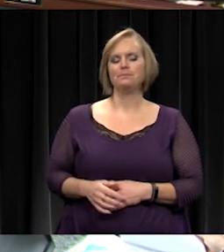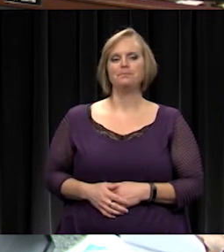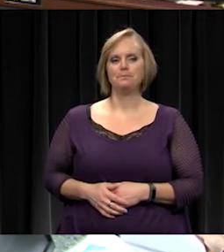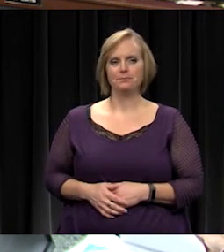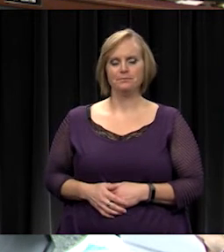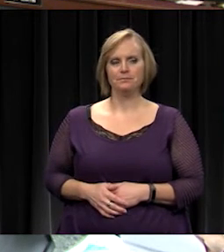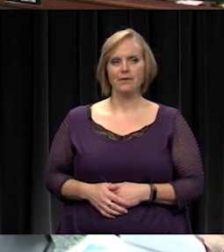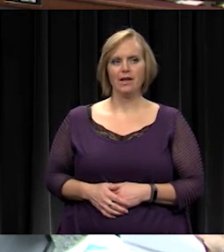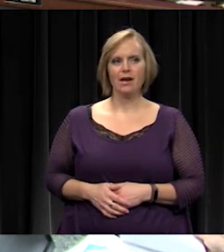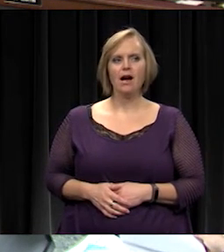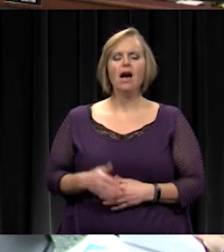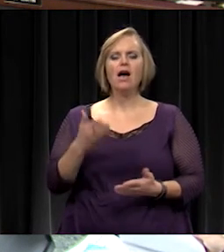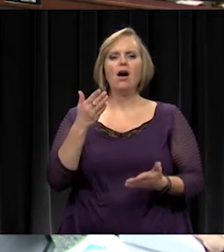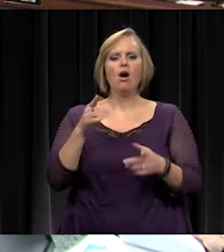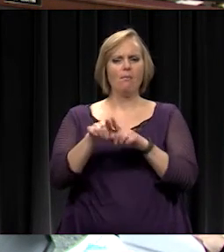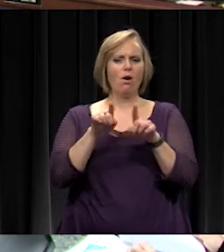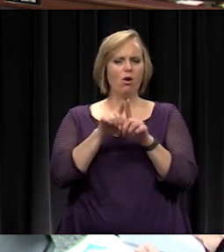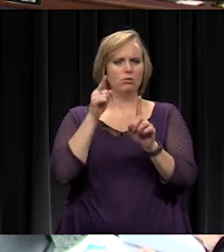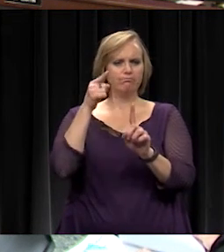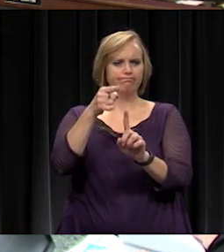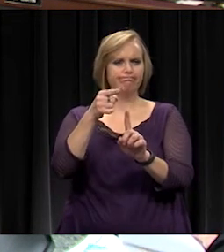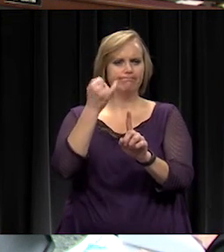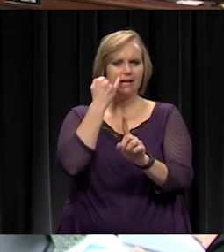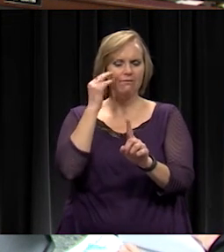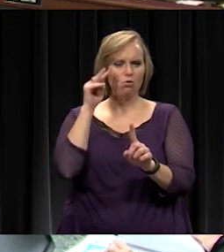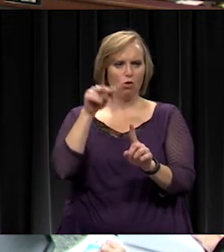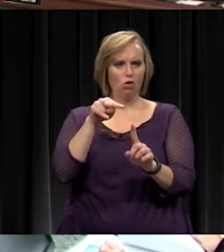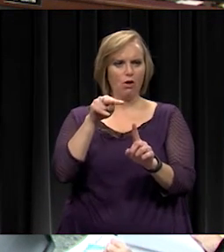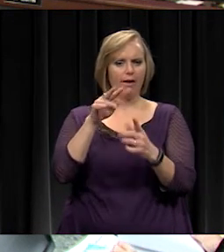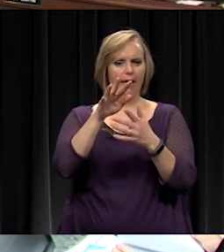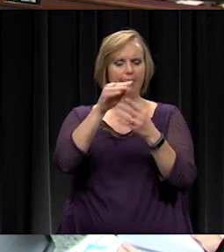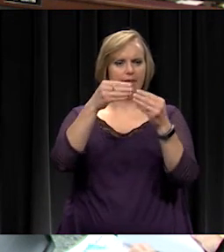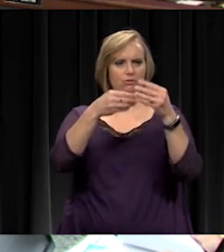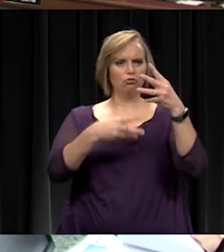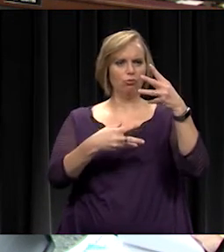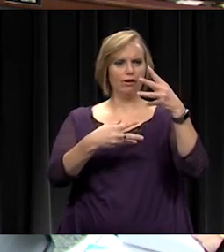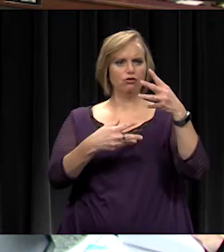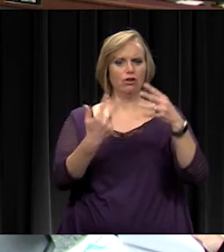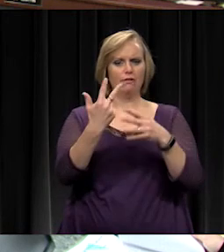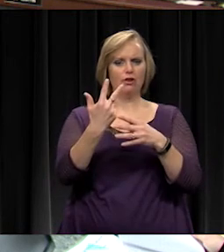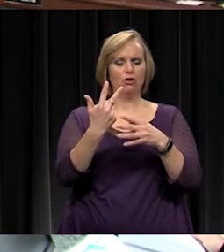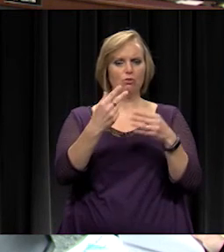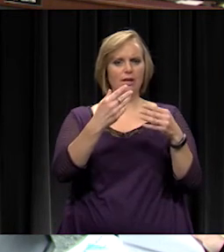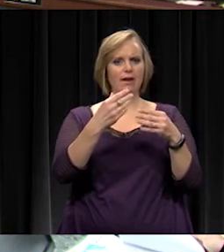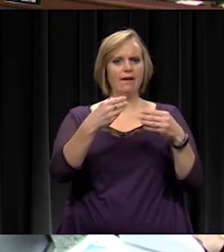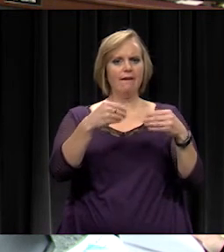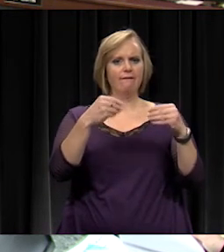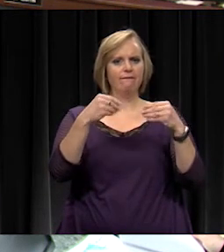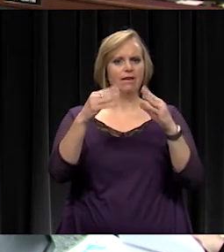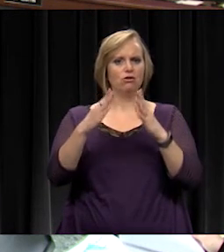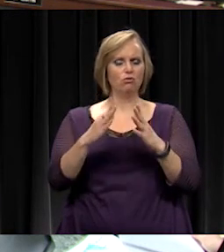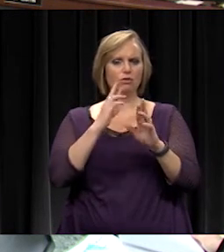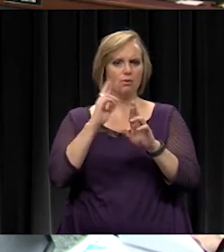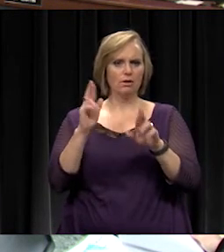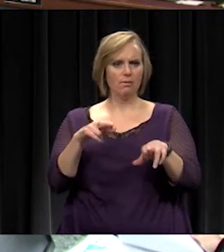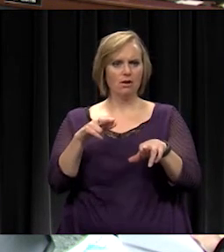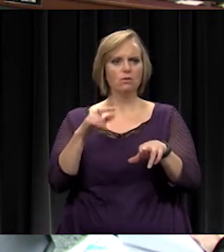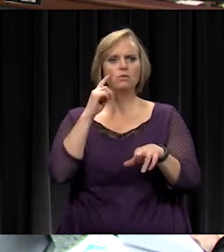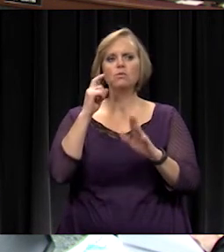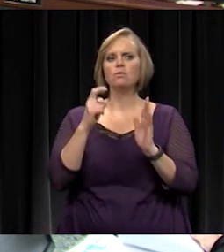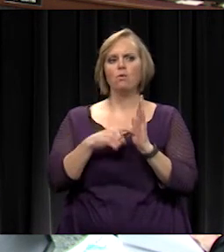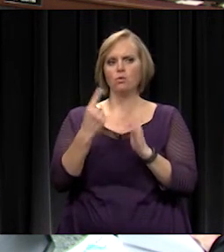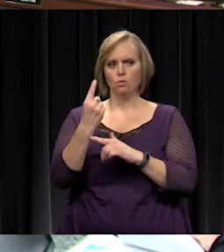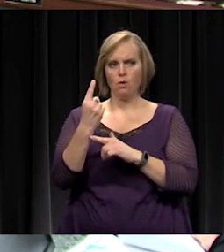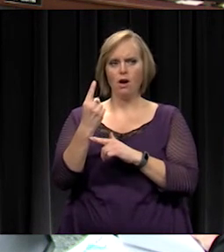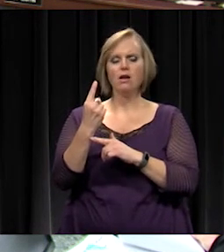I might point out, if you look at that spreadsheet of the three vendors that did respond, you notice one